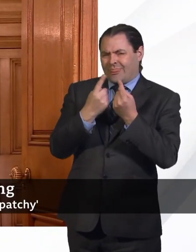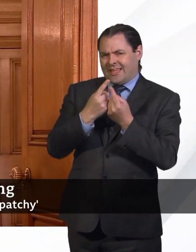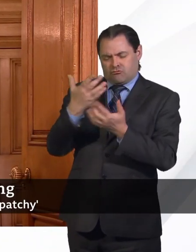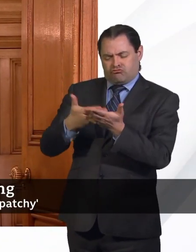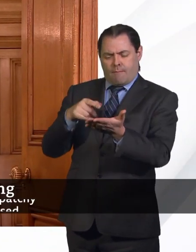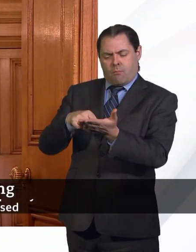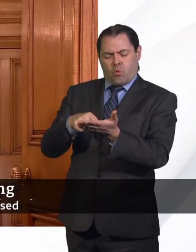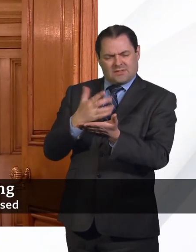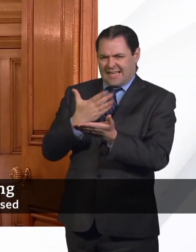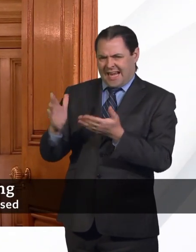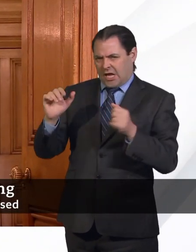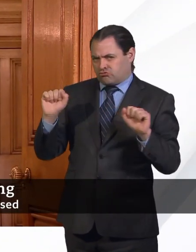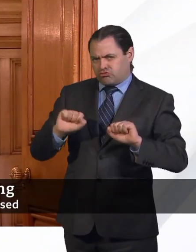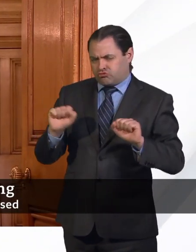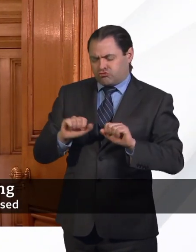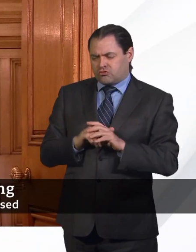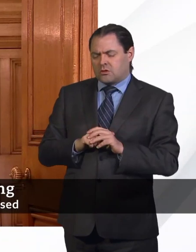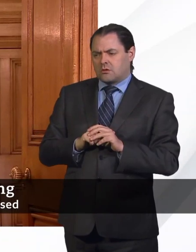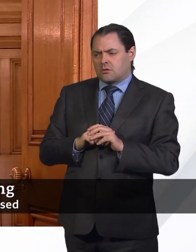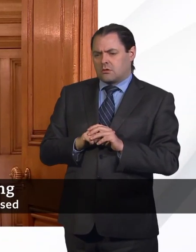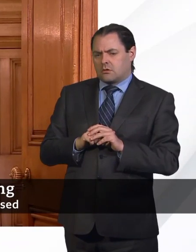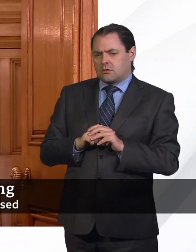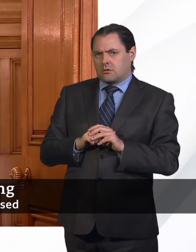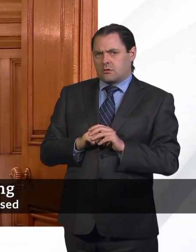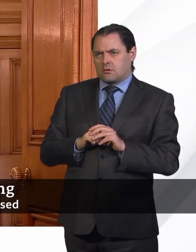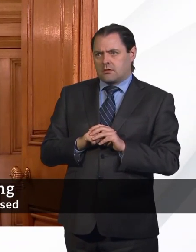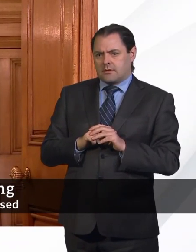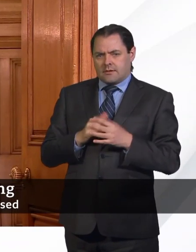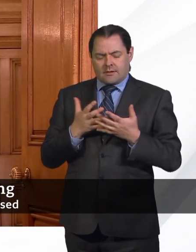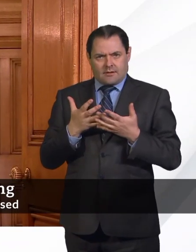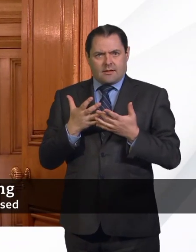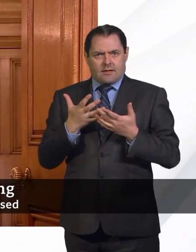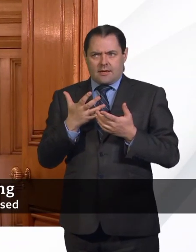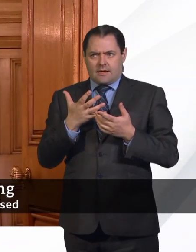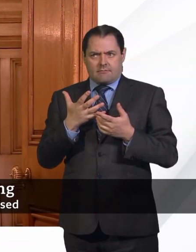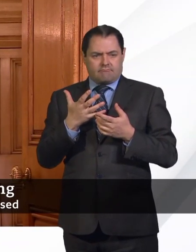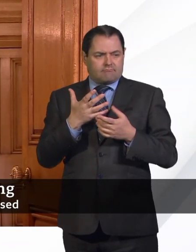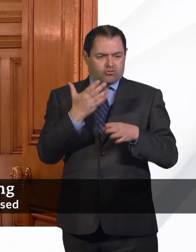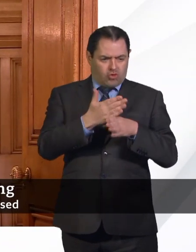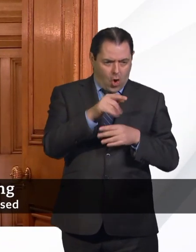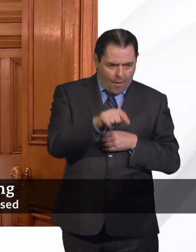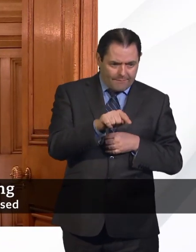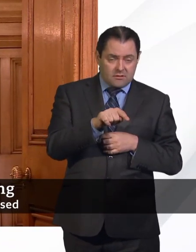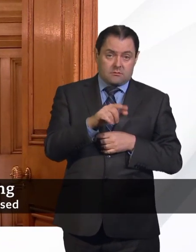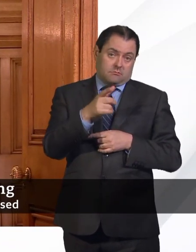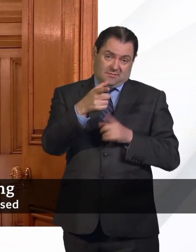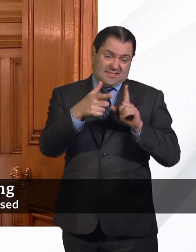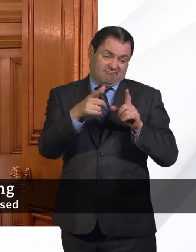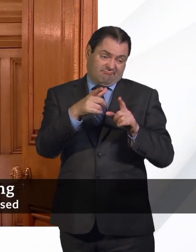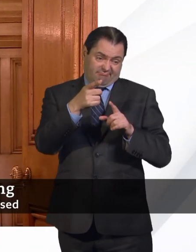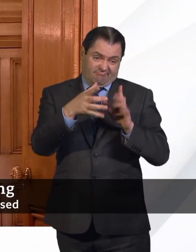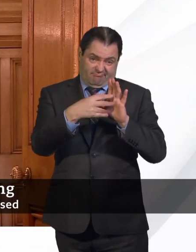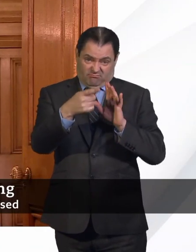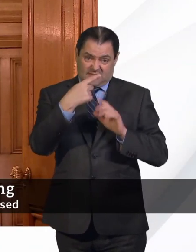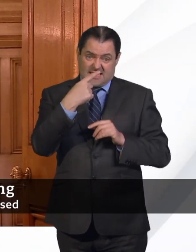report, is what over and above the impacts of being in a certain occupation, like for instance, as you say, being more